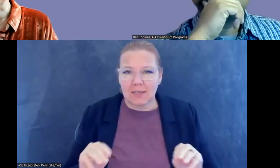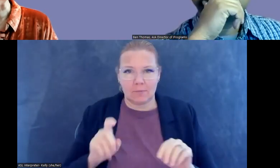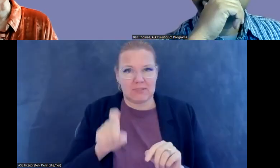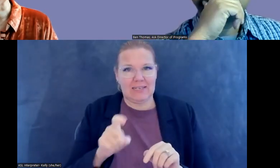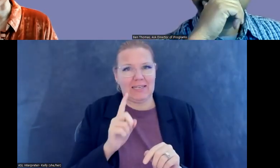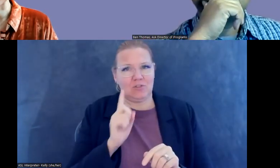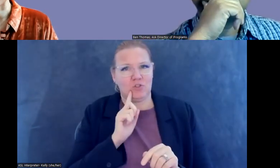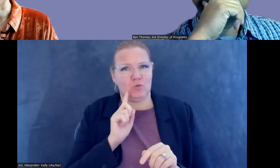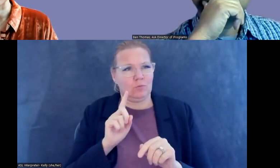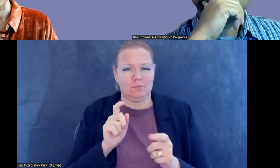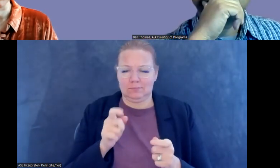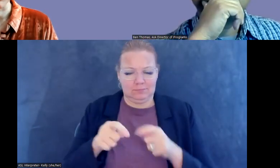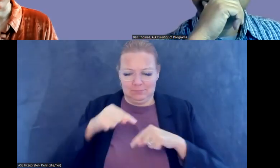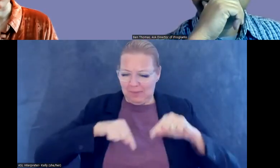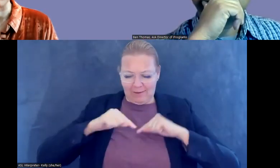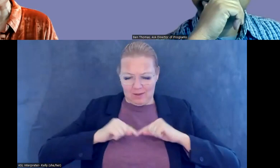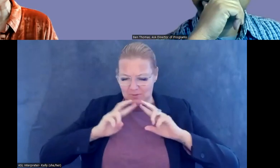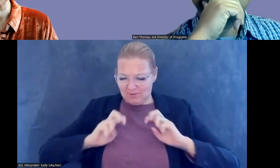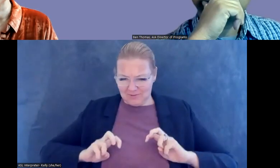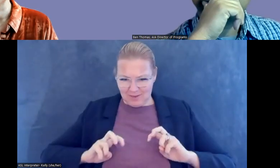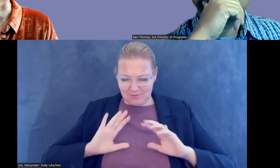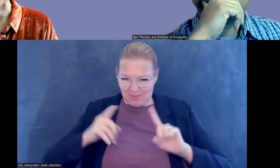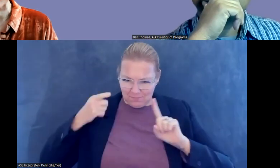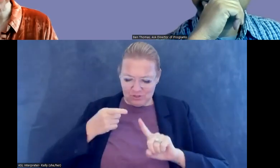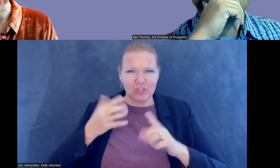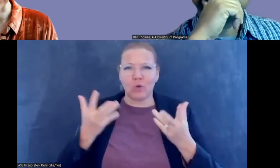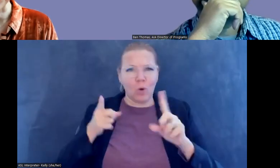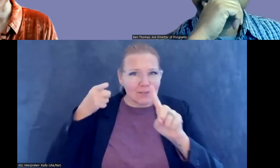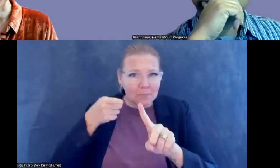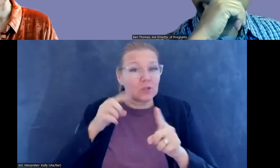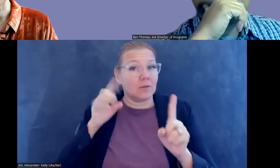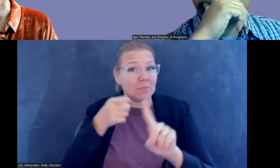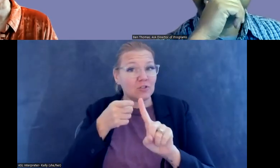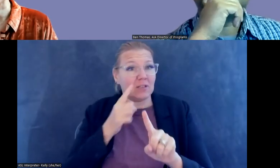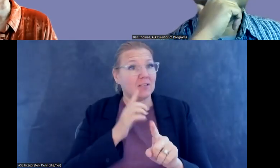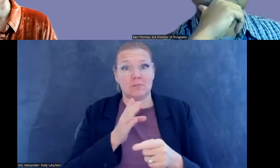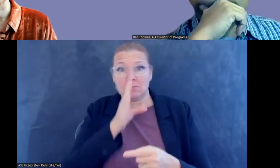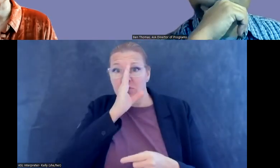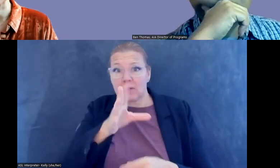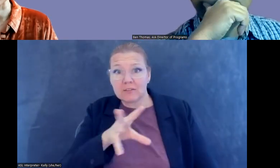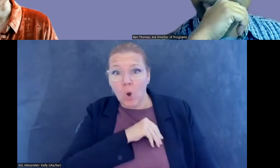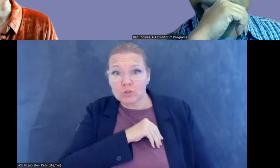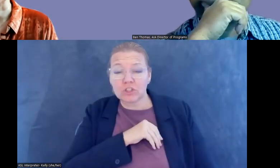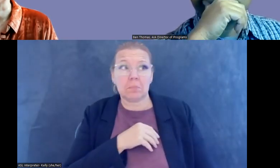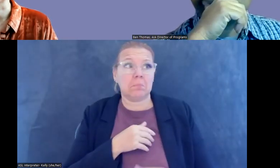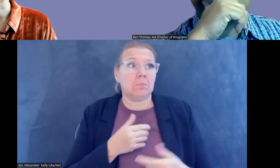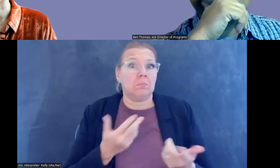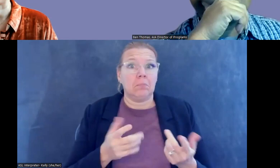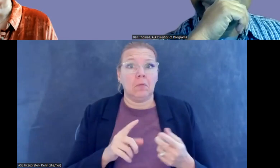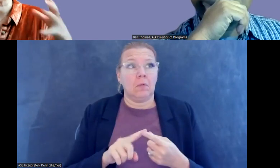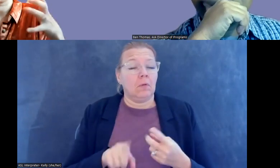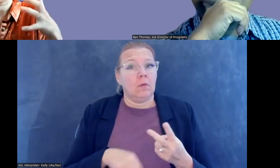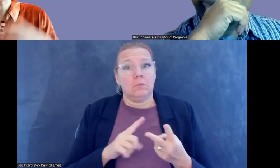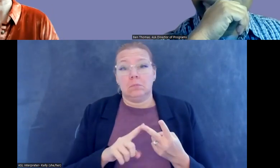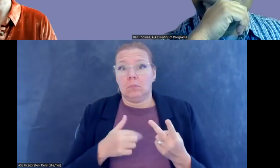what their mission is and whether that mission needs to be outright ownership, you know, whether they can pursue their goals